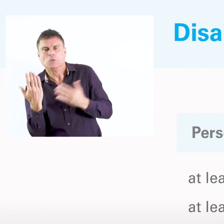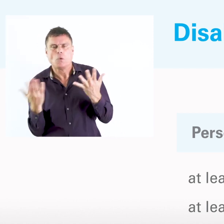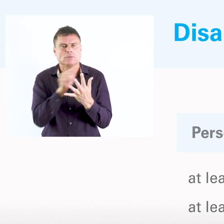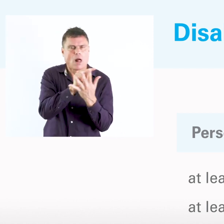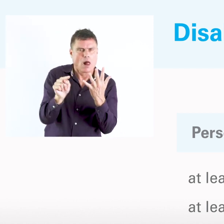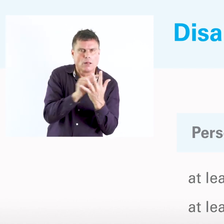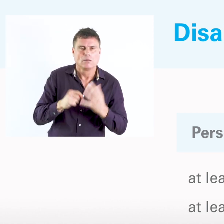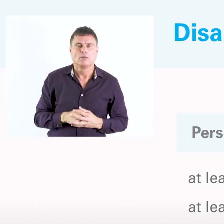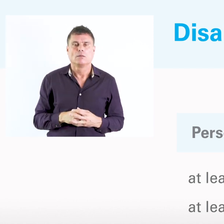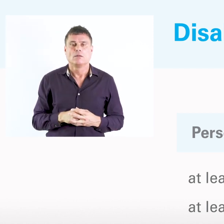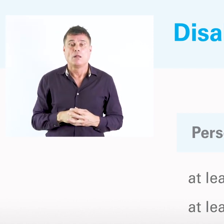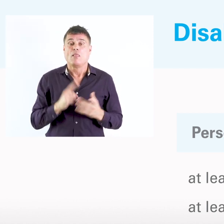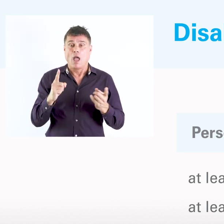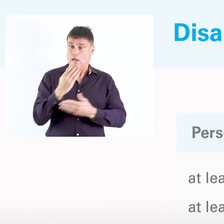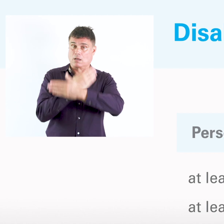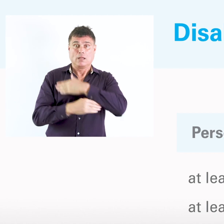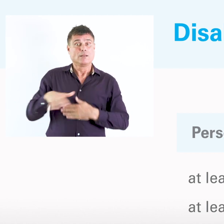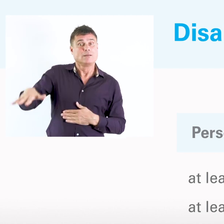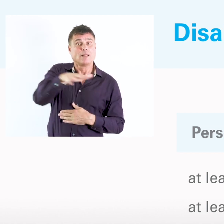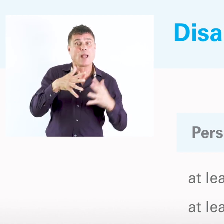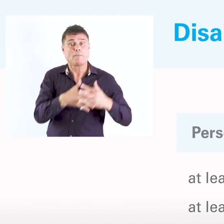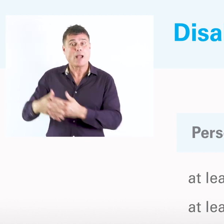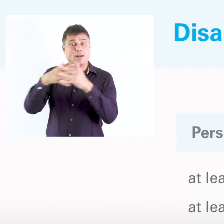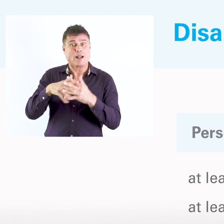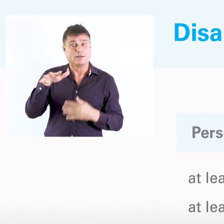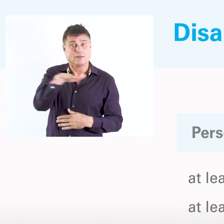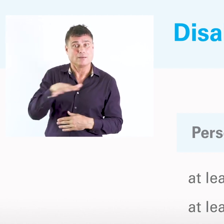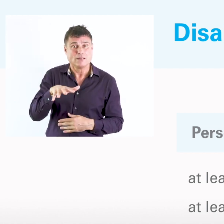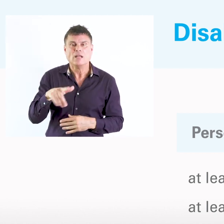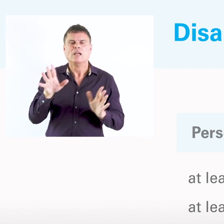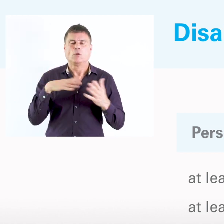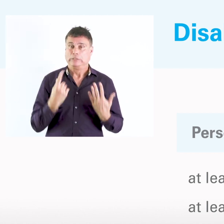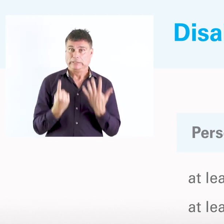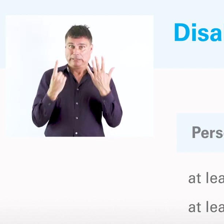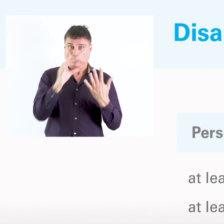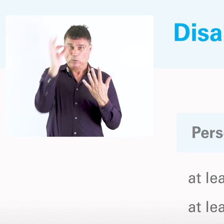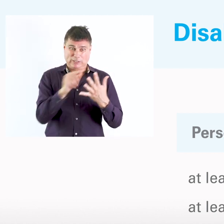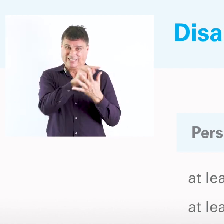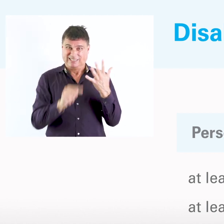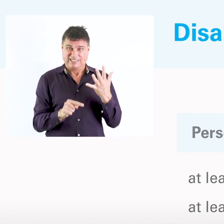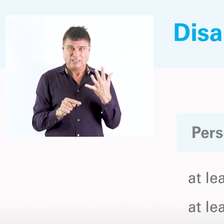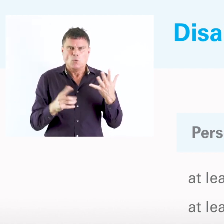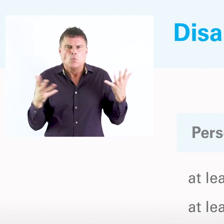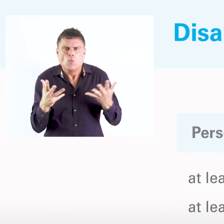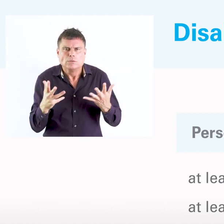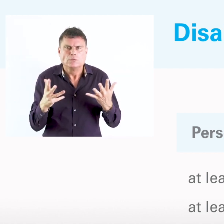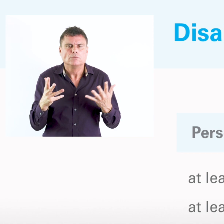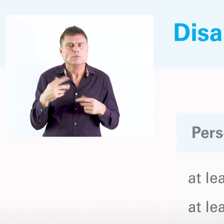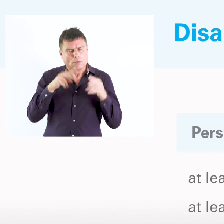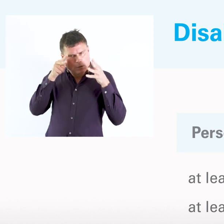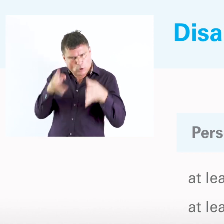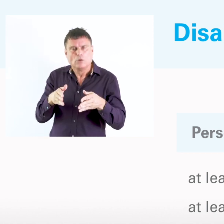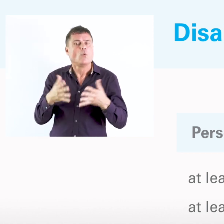those six activities, then the prevalence of disability in the United States, and I'm going to say disability in air